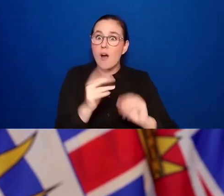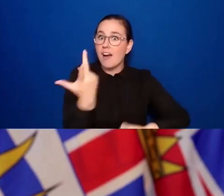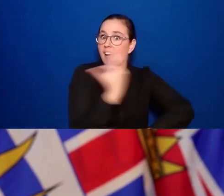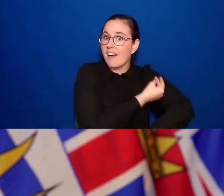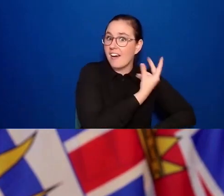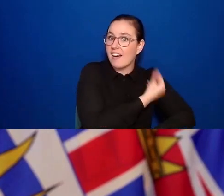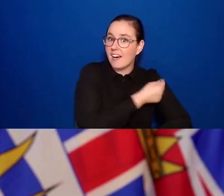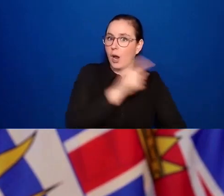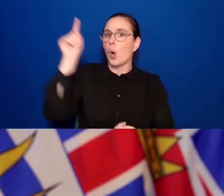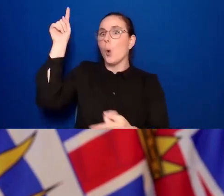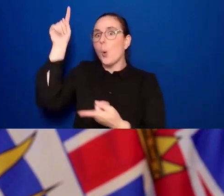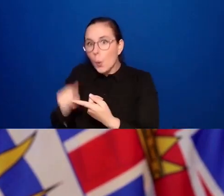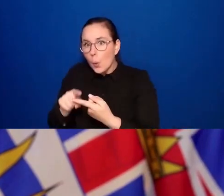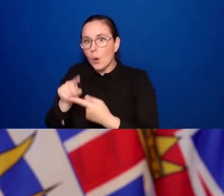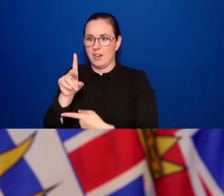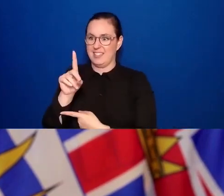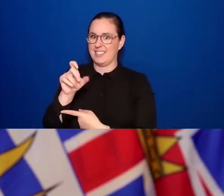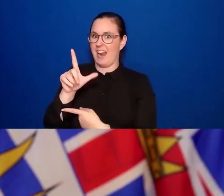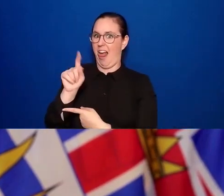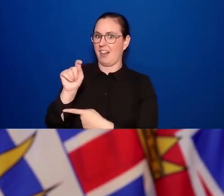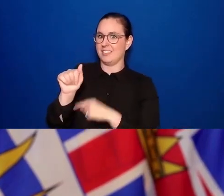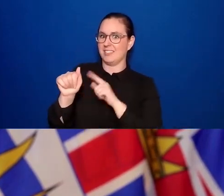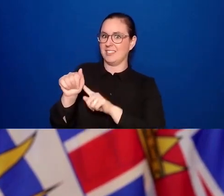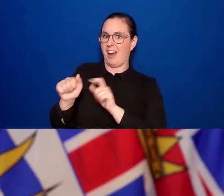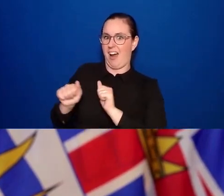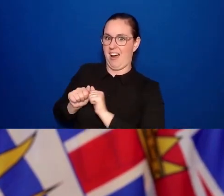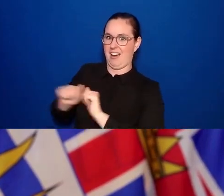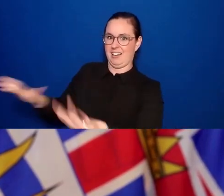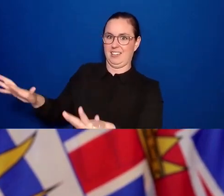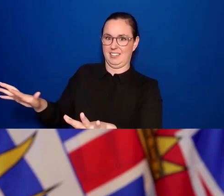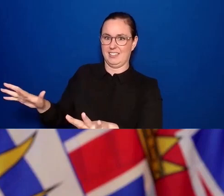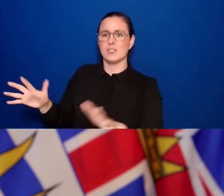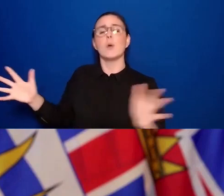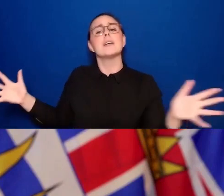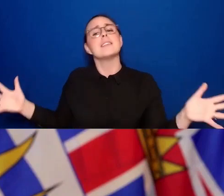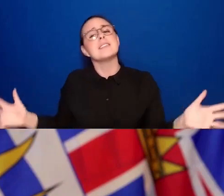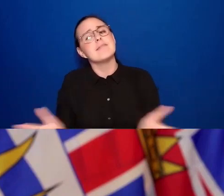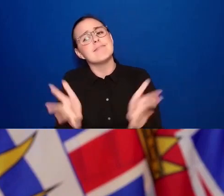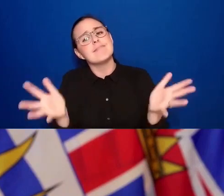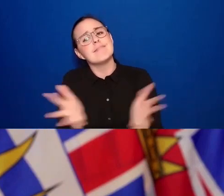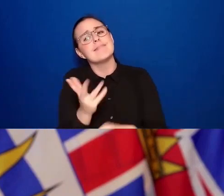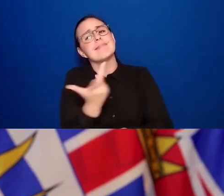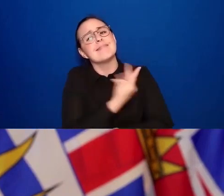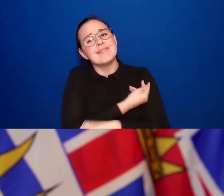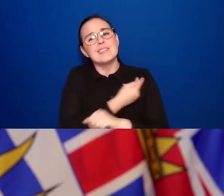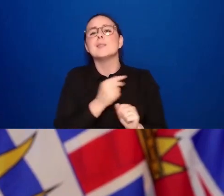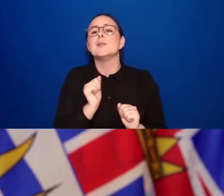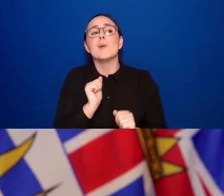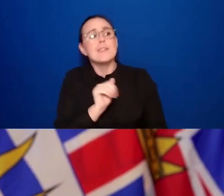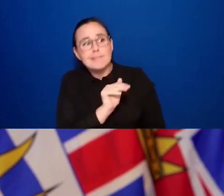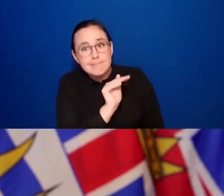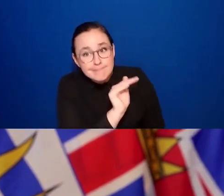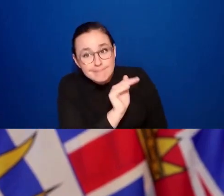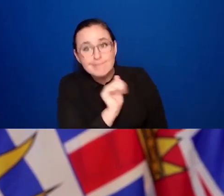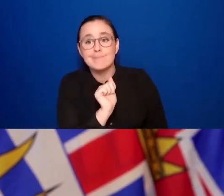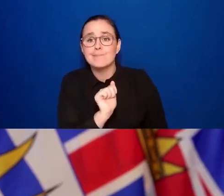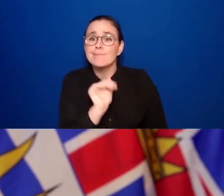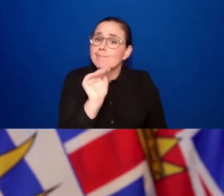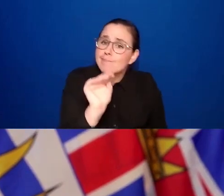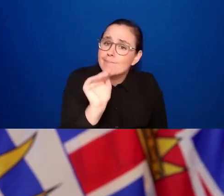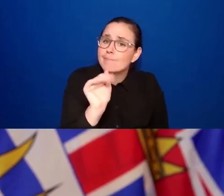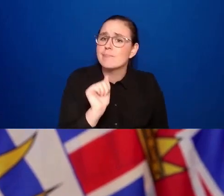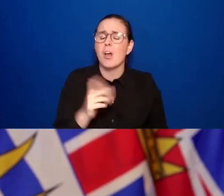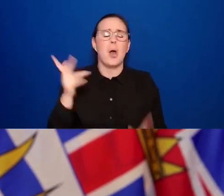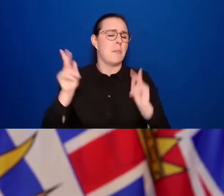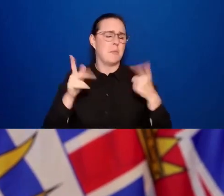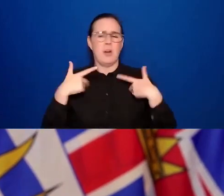people to be immunized. It's really to that nudge for a lot of people that I know that are very busy with their lives, hadn't